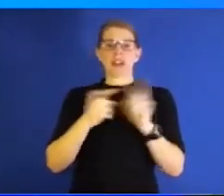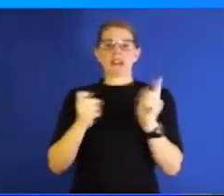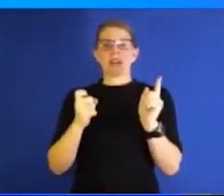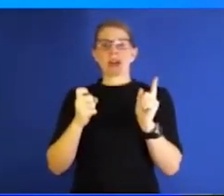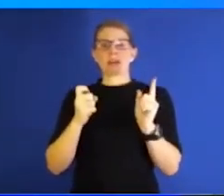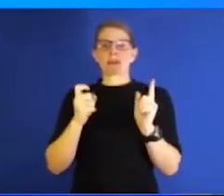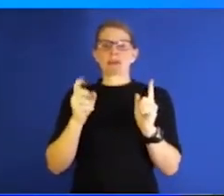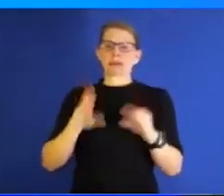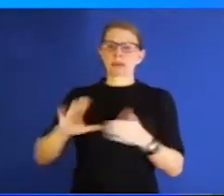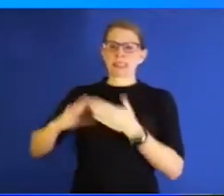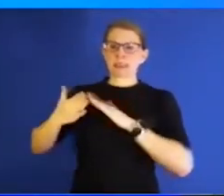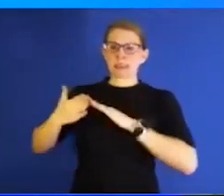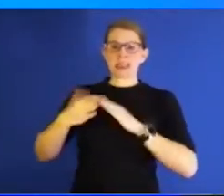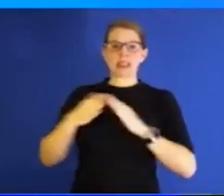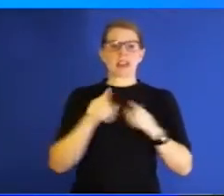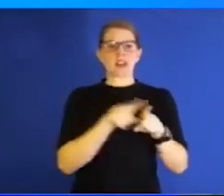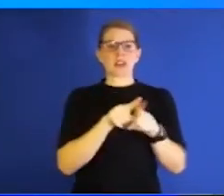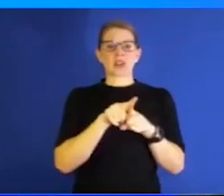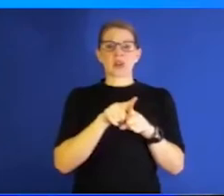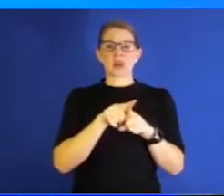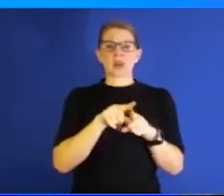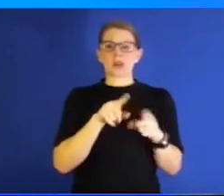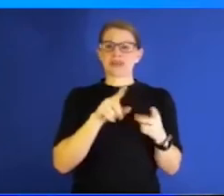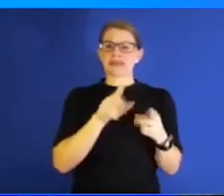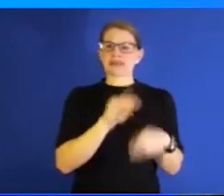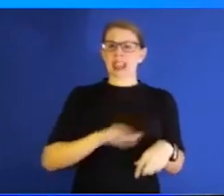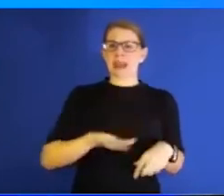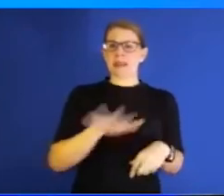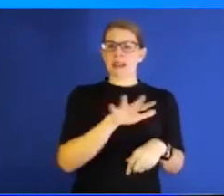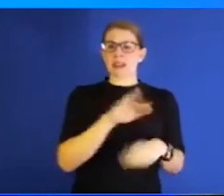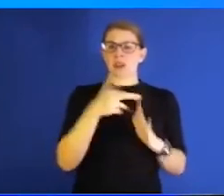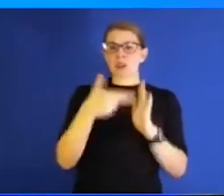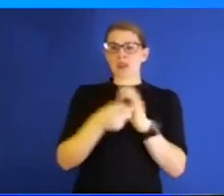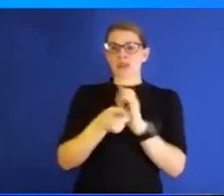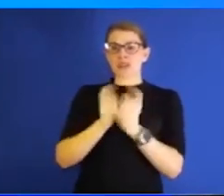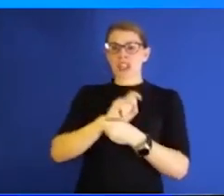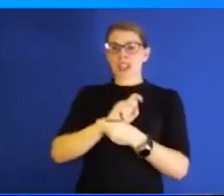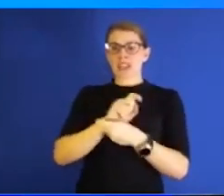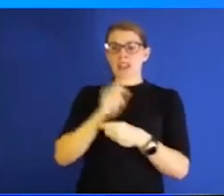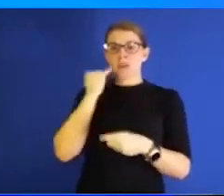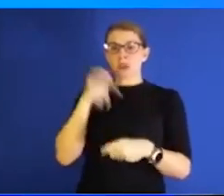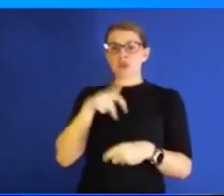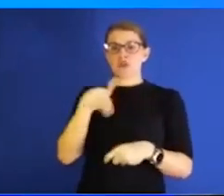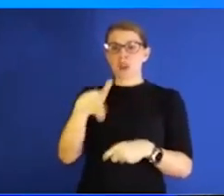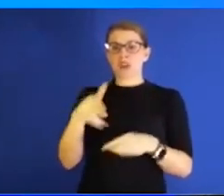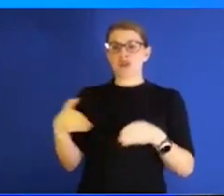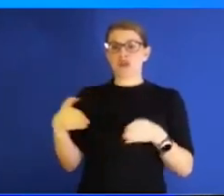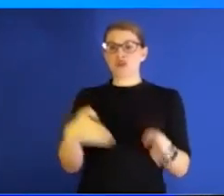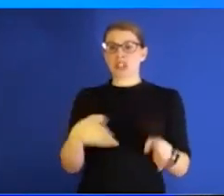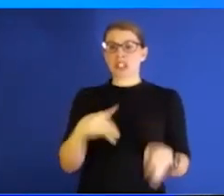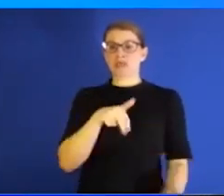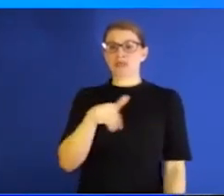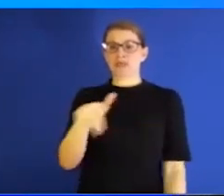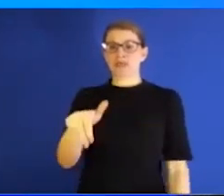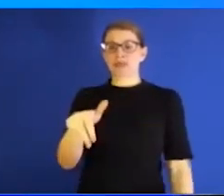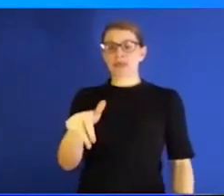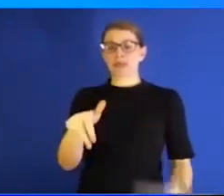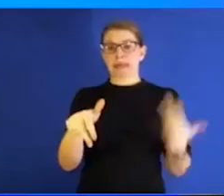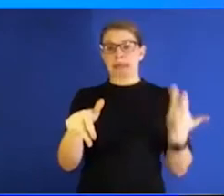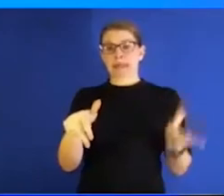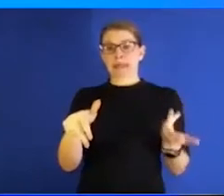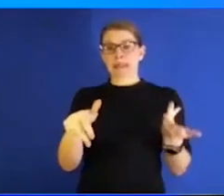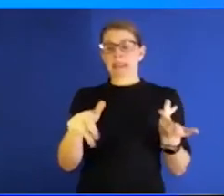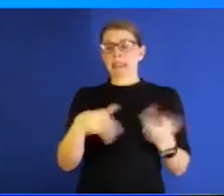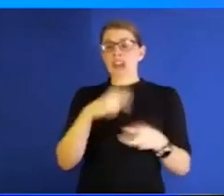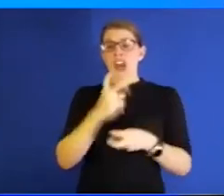cross that street, that gets really hard to enforce. gets really hard to build a culture of compliance around these things. And we were very